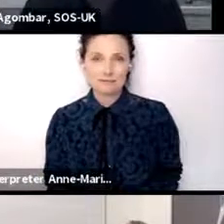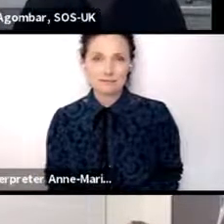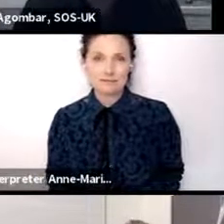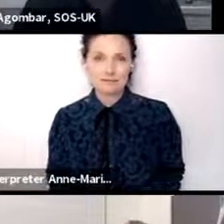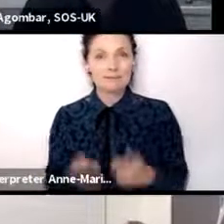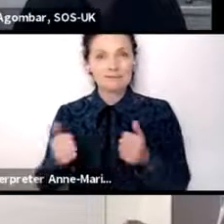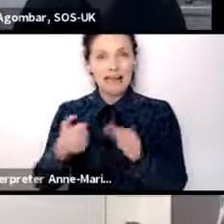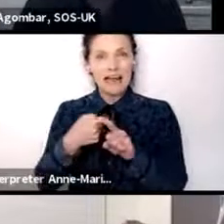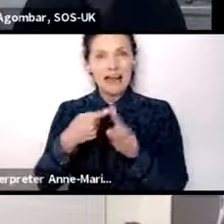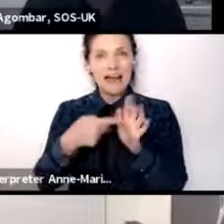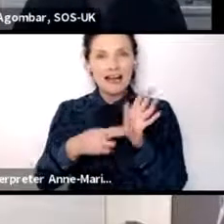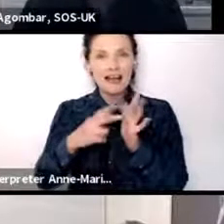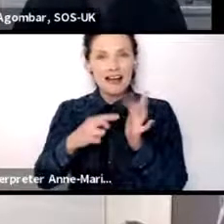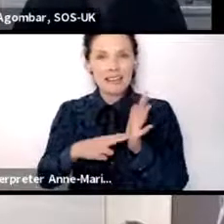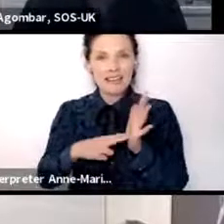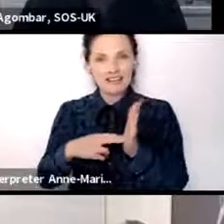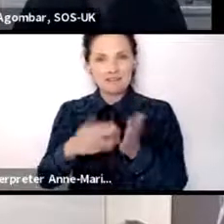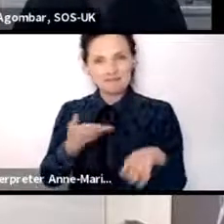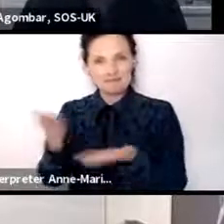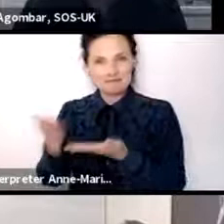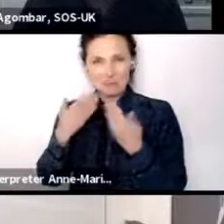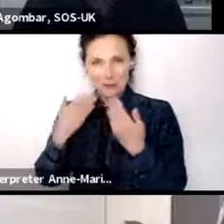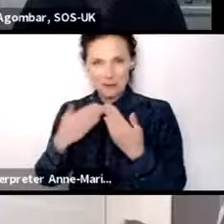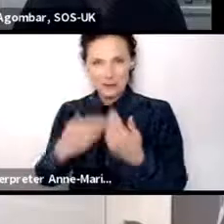Okay, Kevin, thank you.